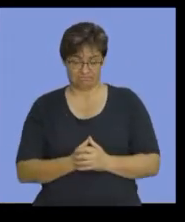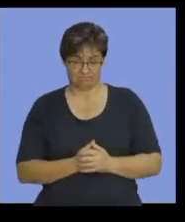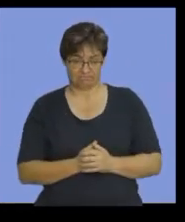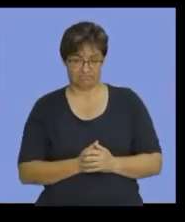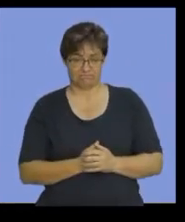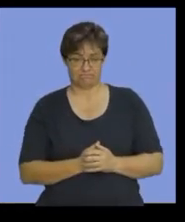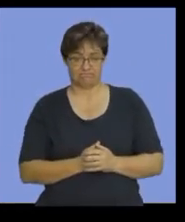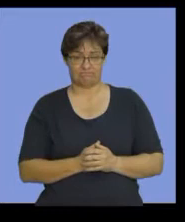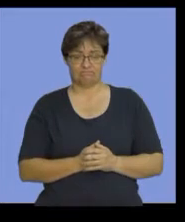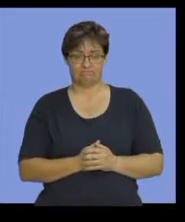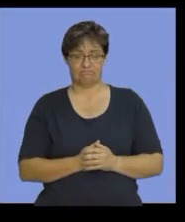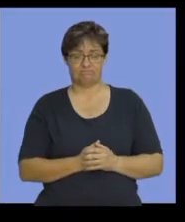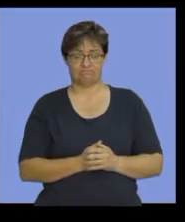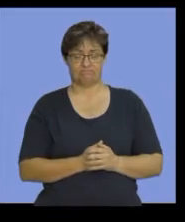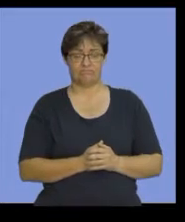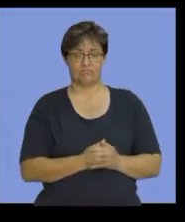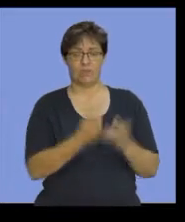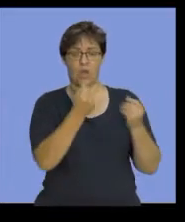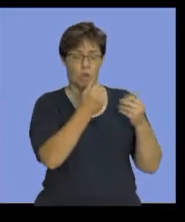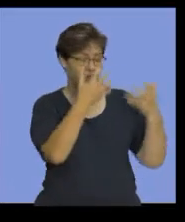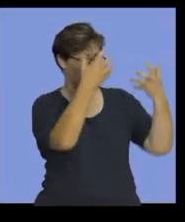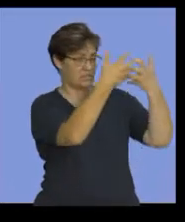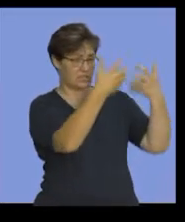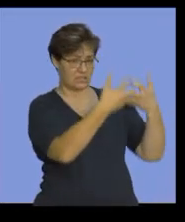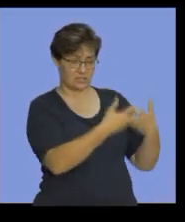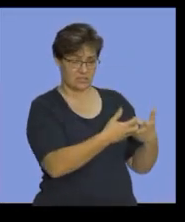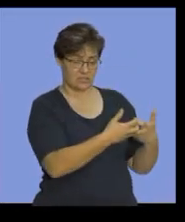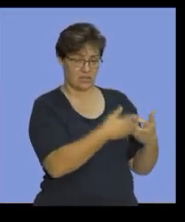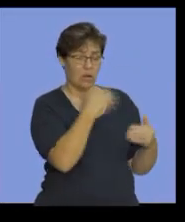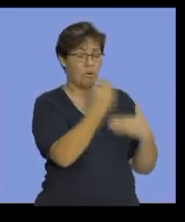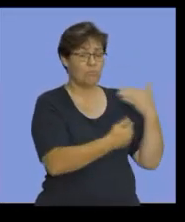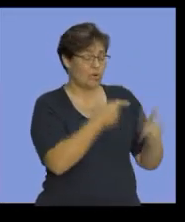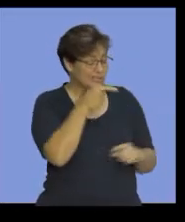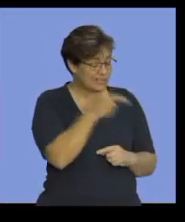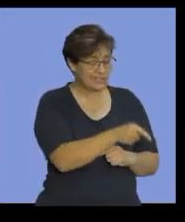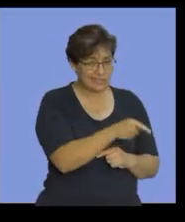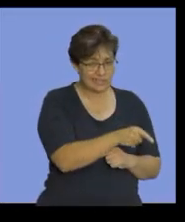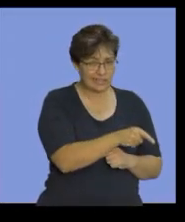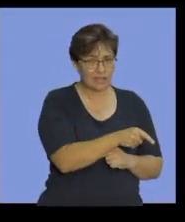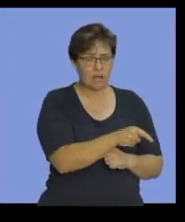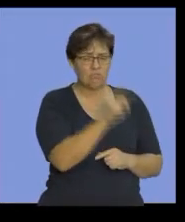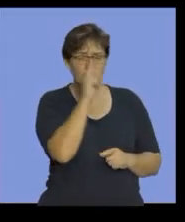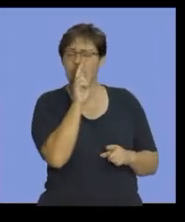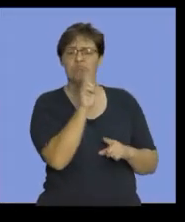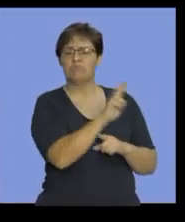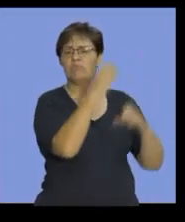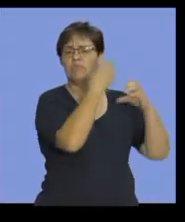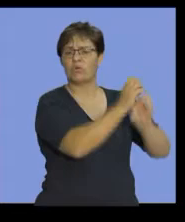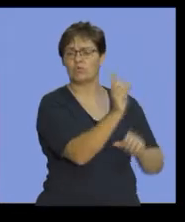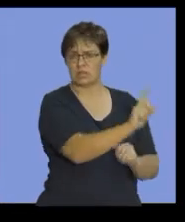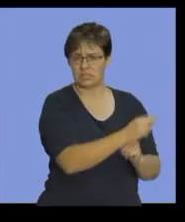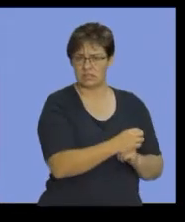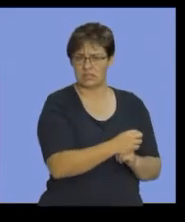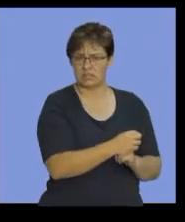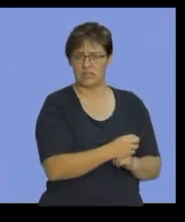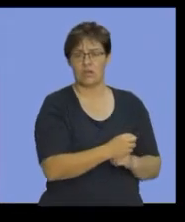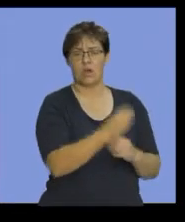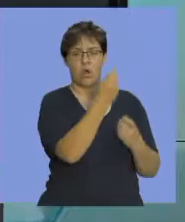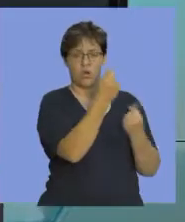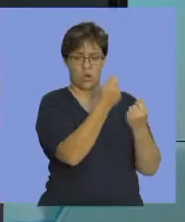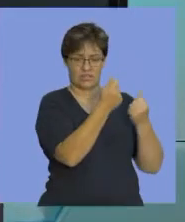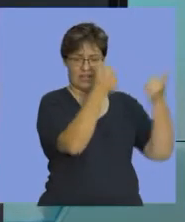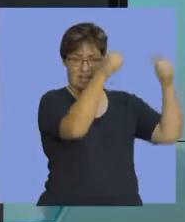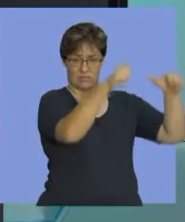process, obviously here, focuses on what we refer to as cost accounting.